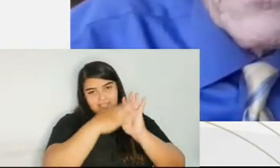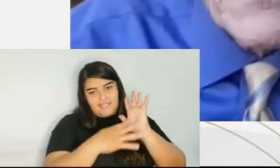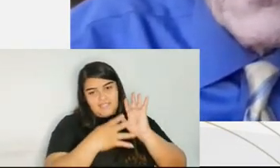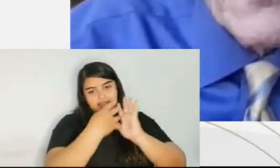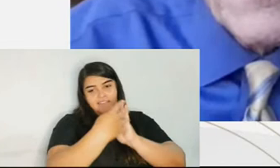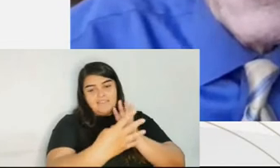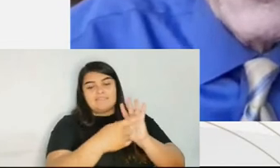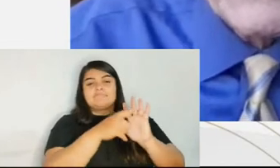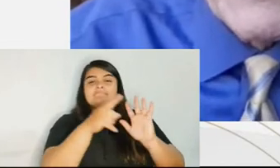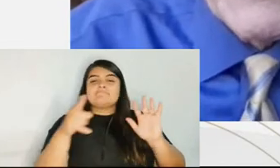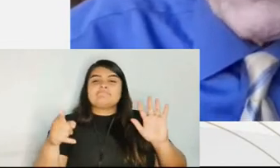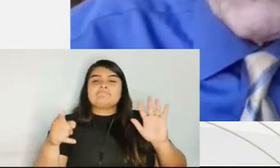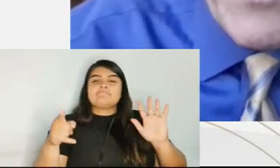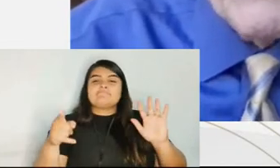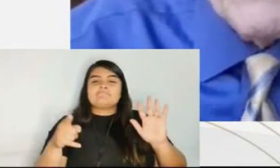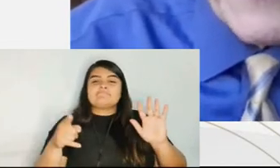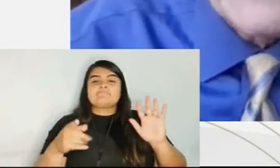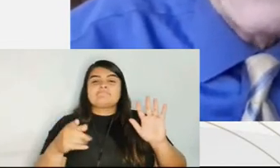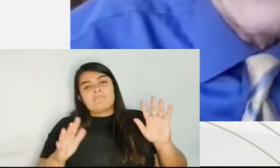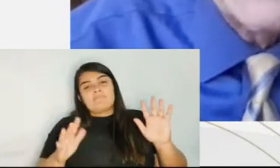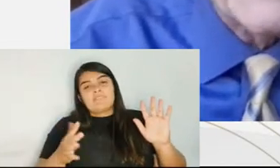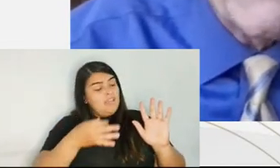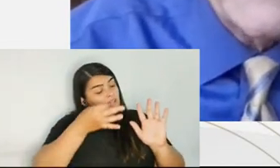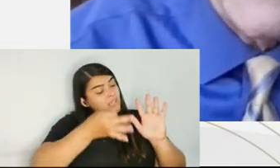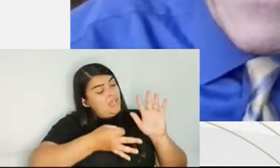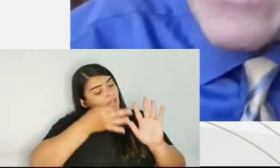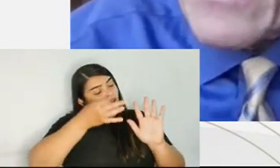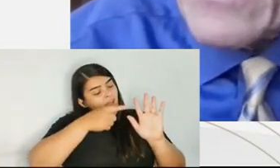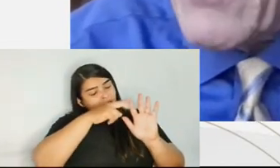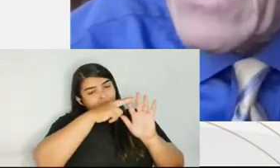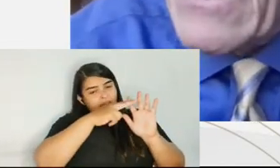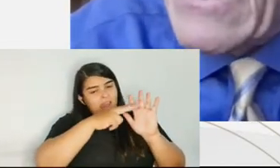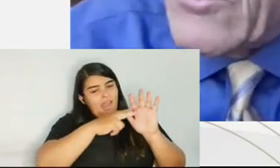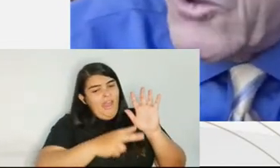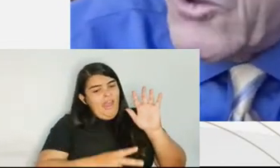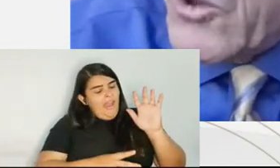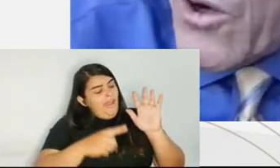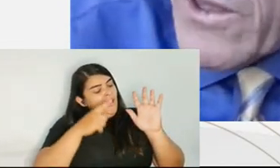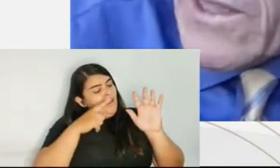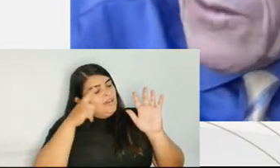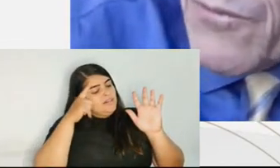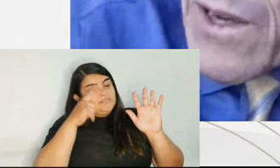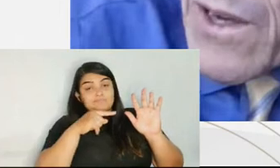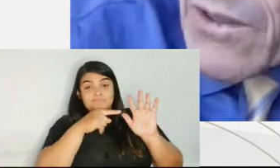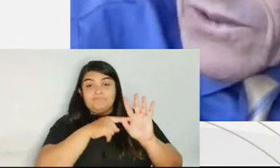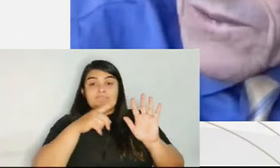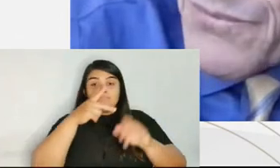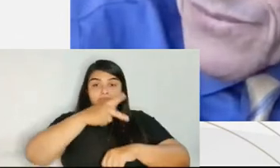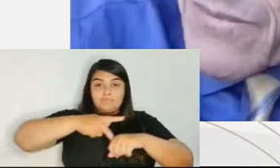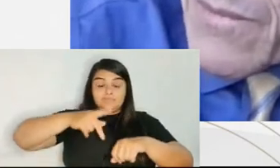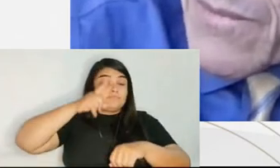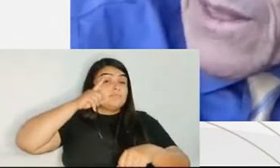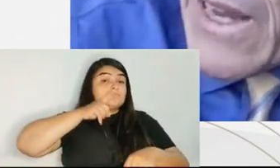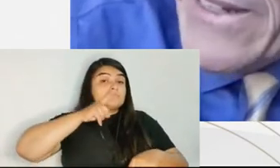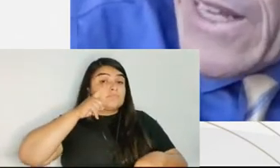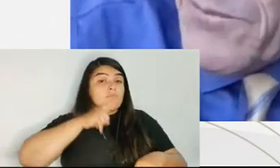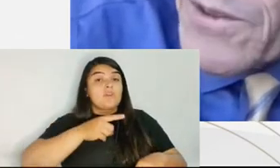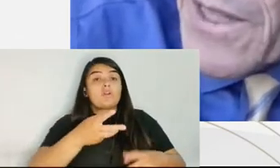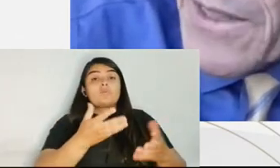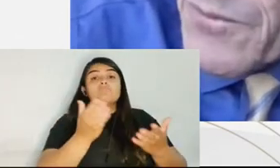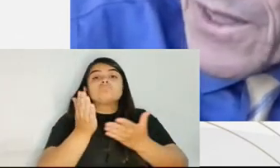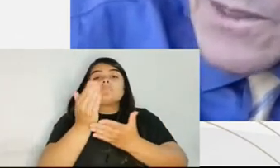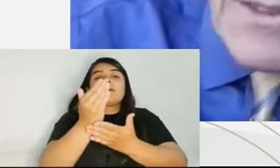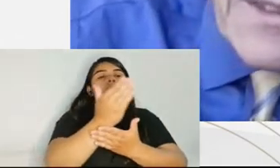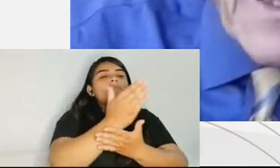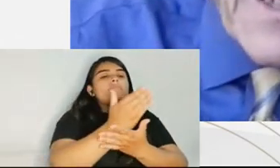jurisdiction to jurisdiction around the United States and collected data. In New York, he found 88